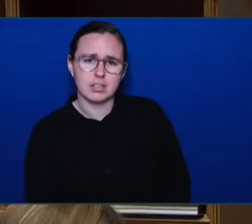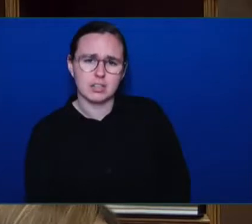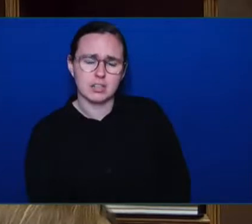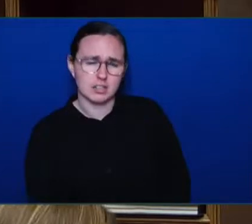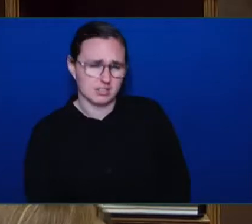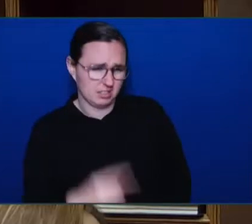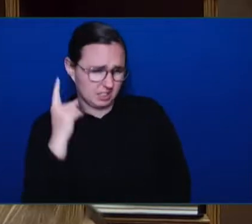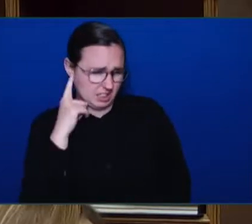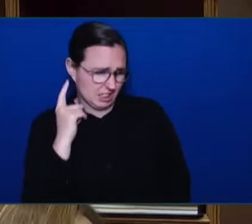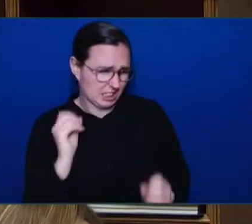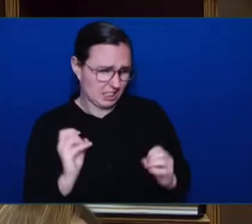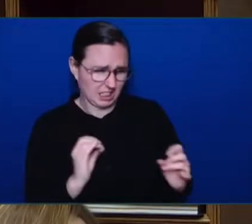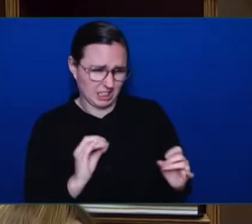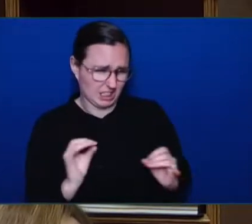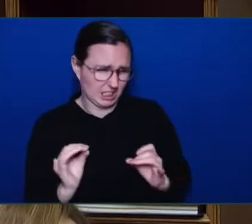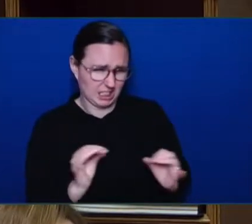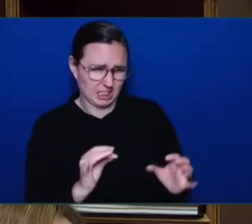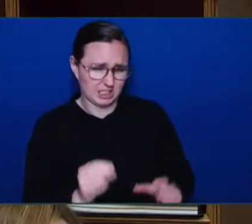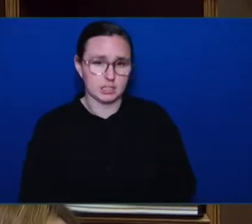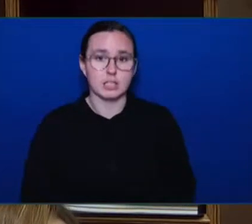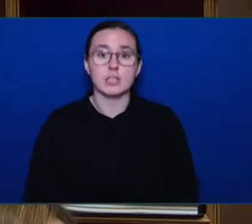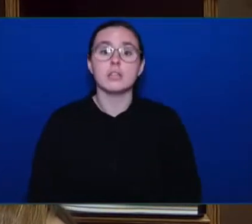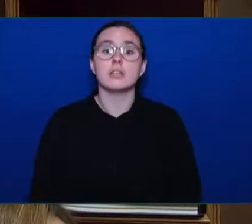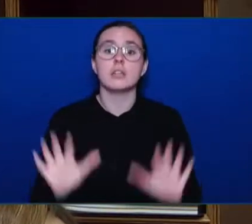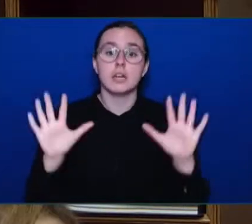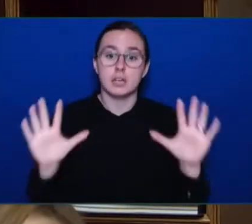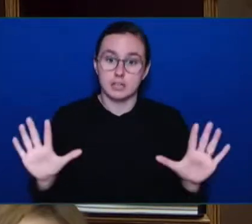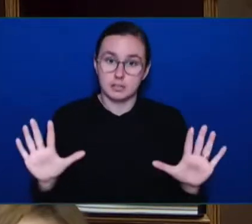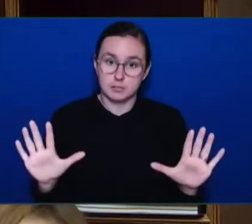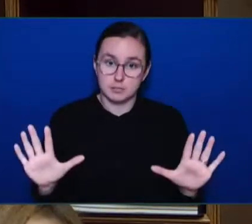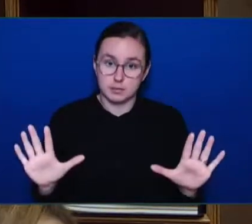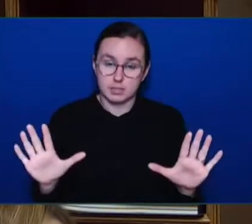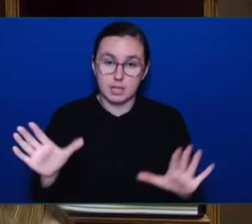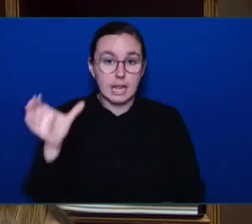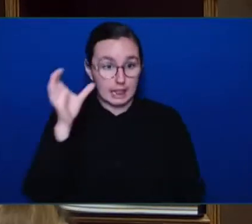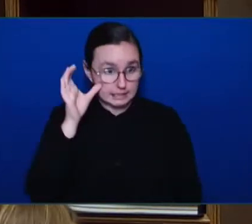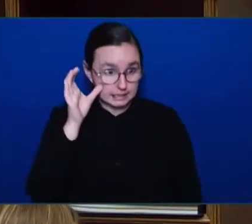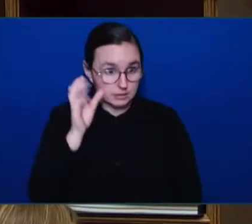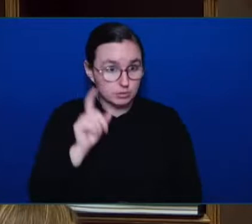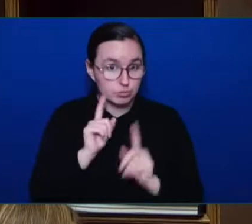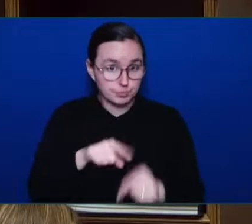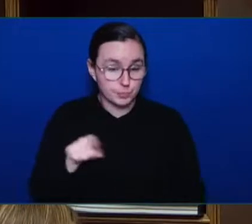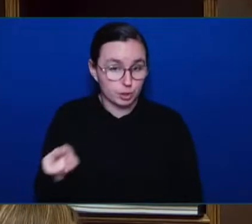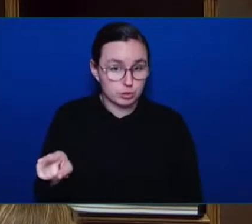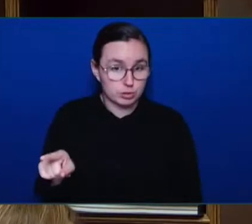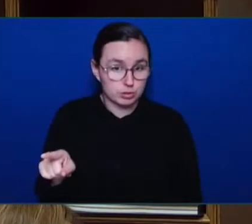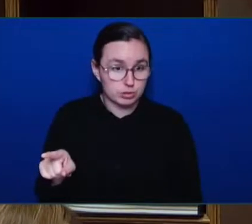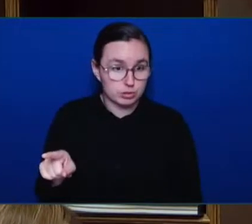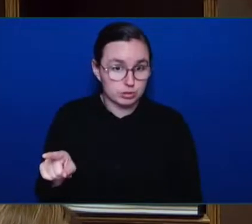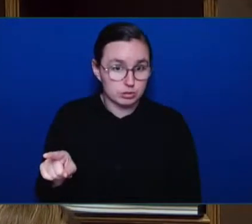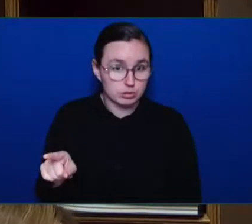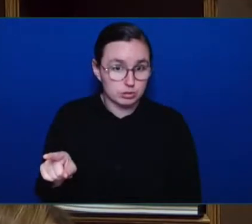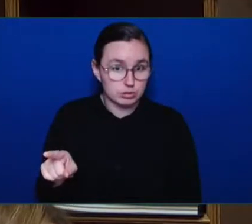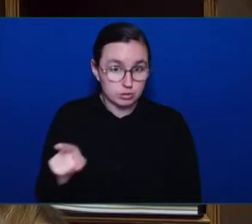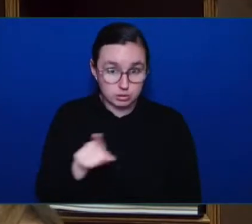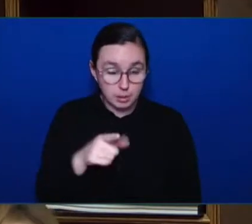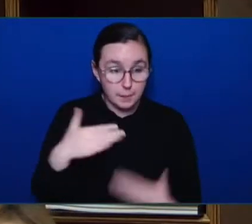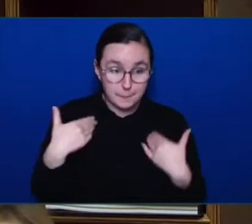The Prime Minister has the floor. The Prime continue.